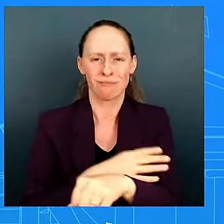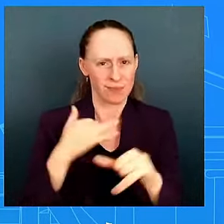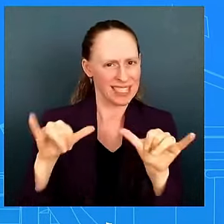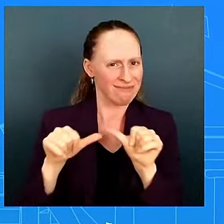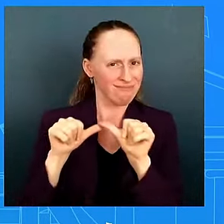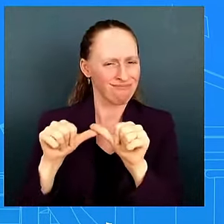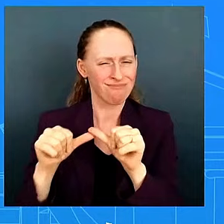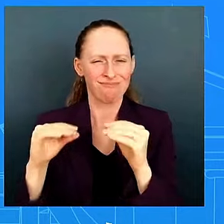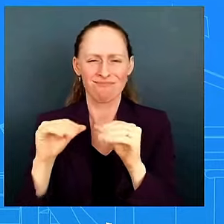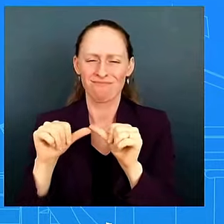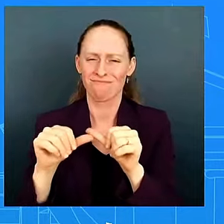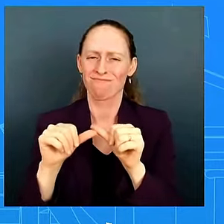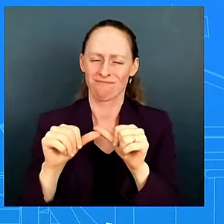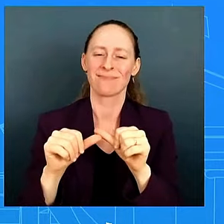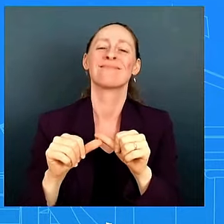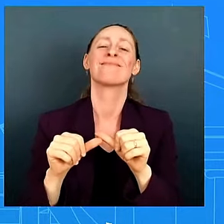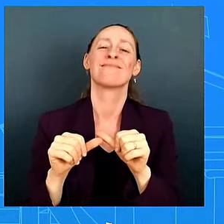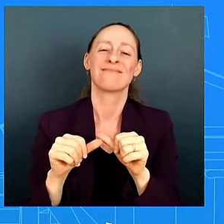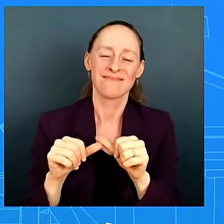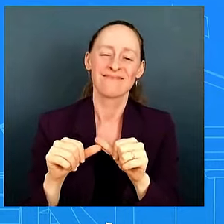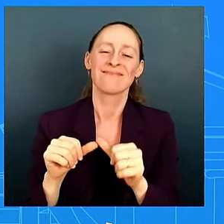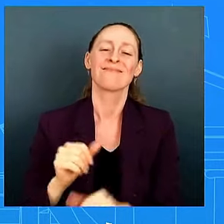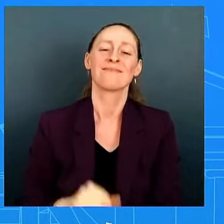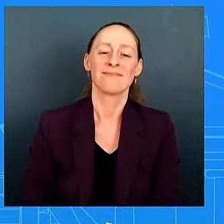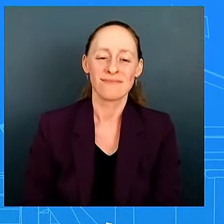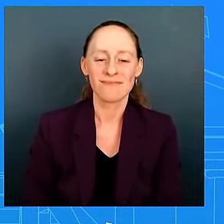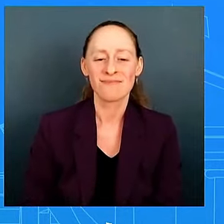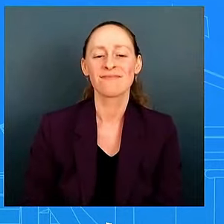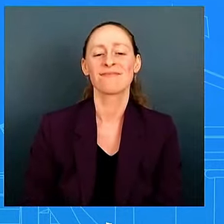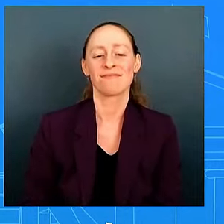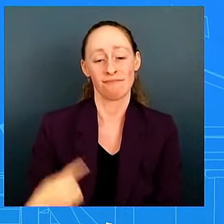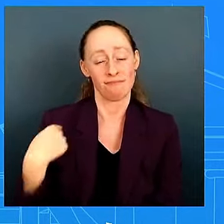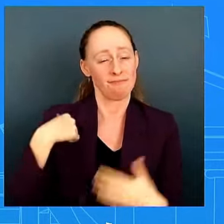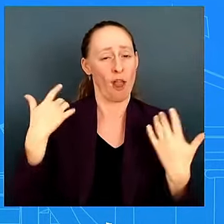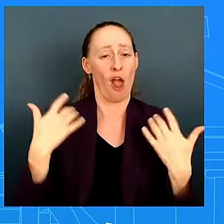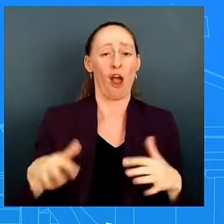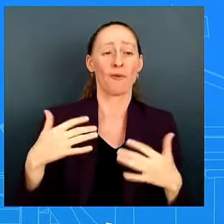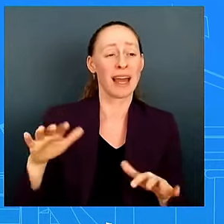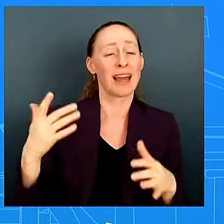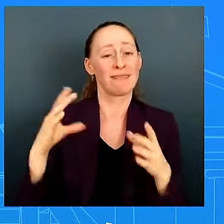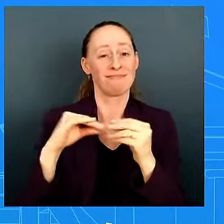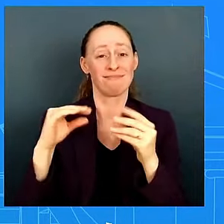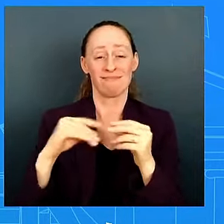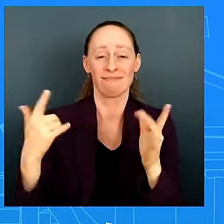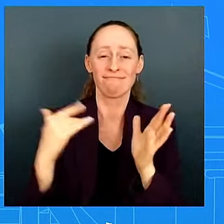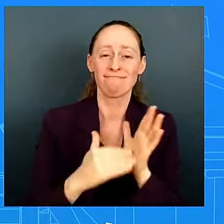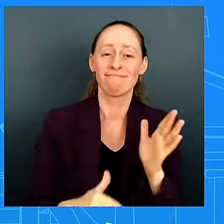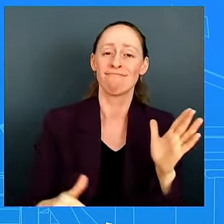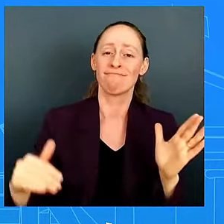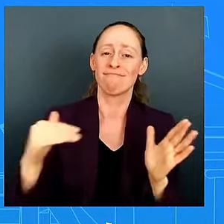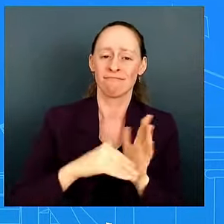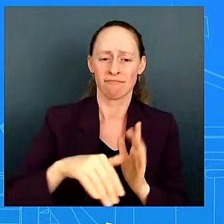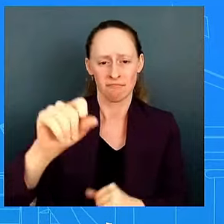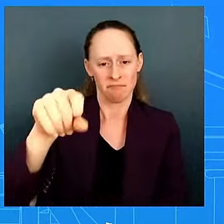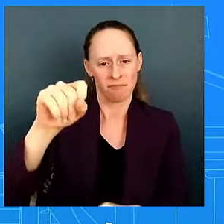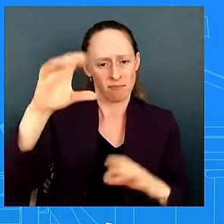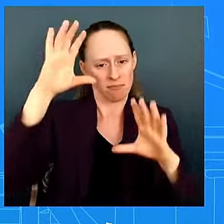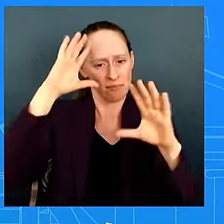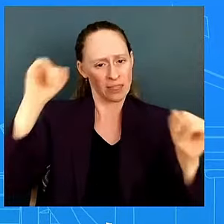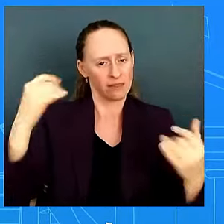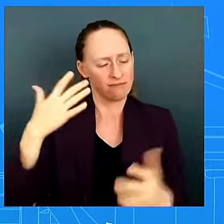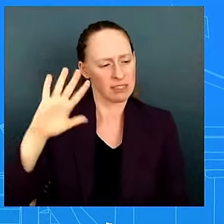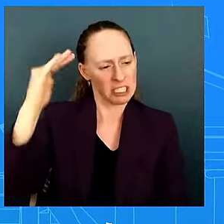i have said this multiple times from here is that's why the president acknowledges we get it we get what americans are feeling that's why he's